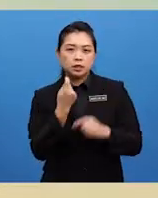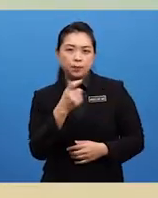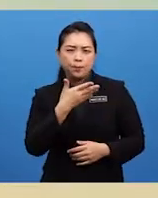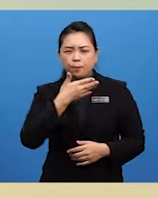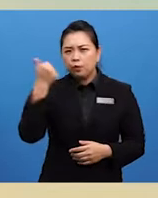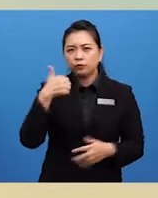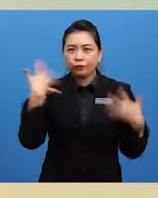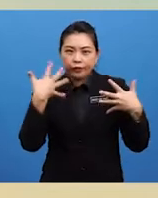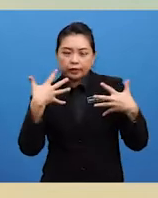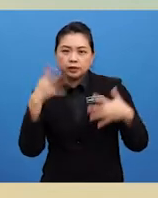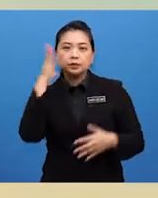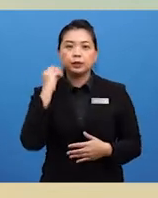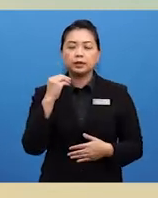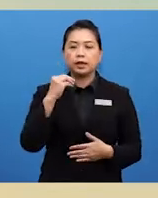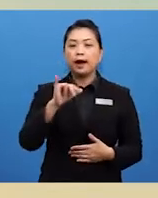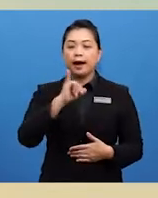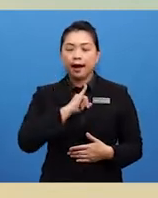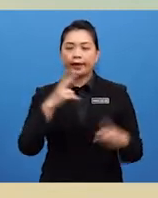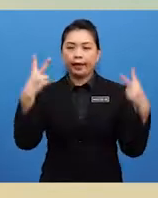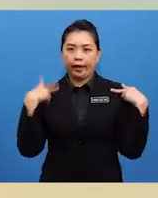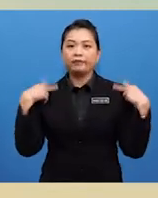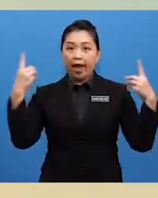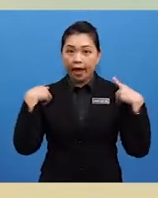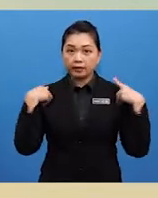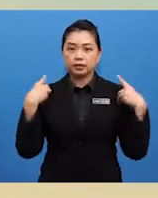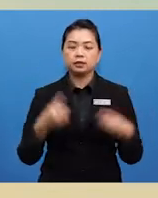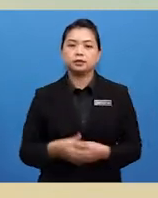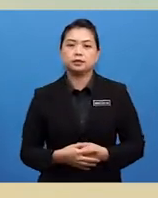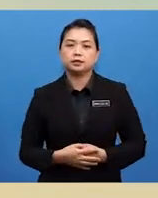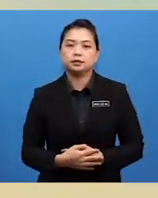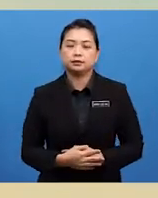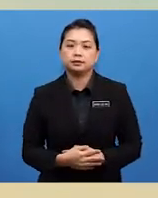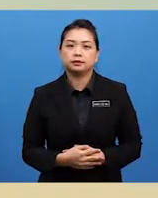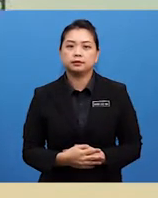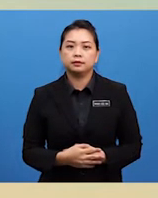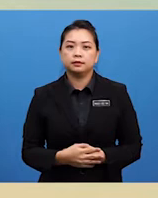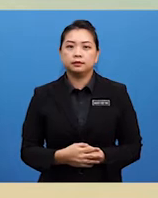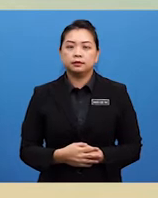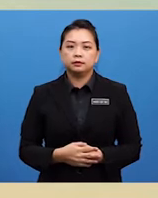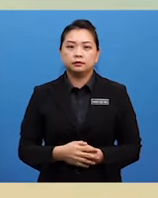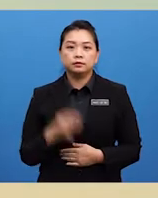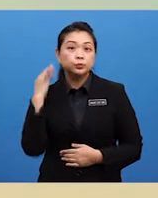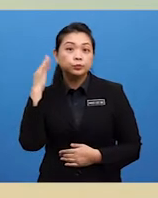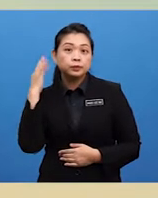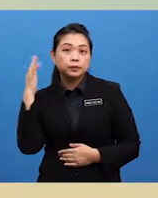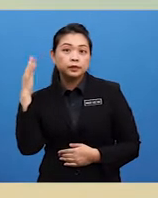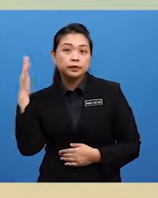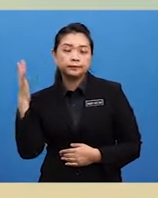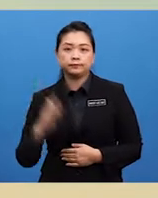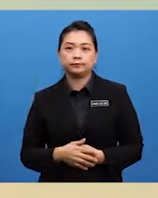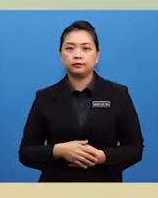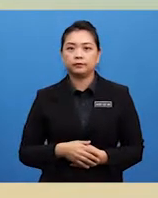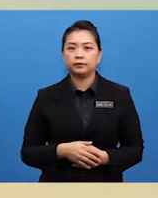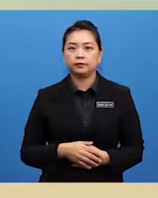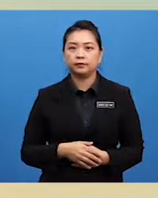frightening experience I have had. Dush! Dush! Dush! Bang!